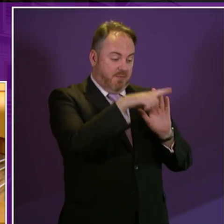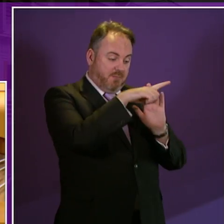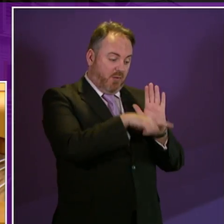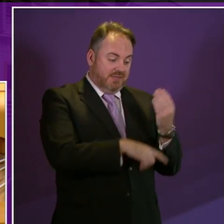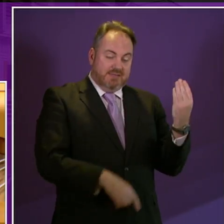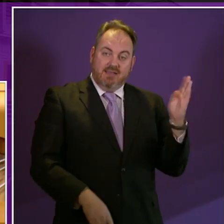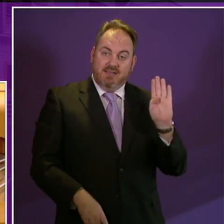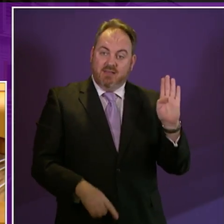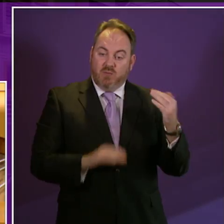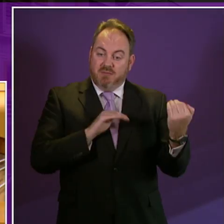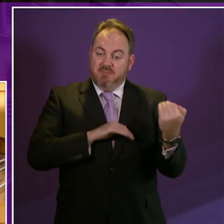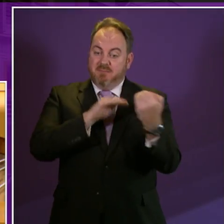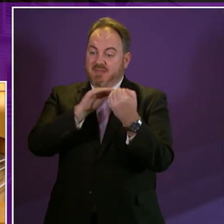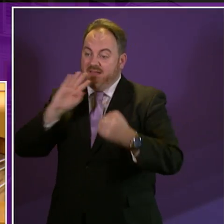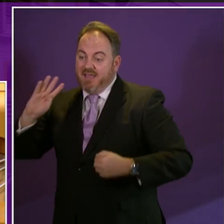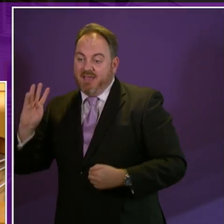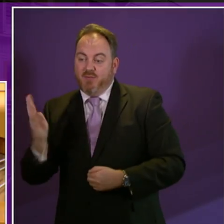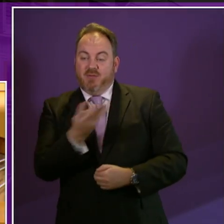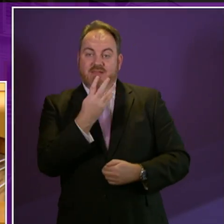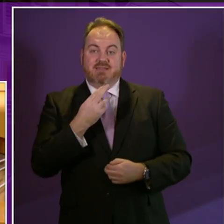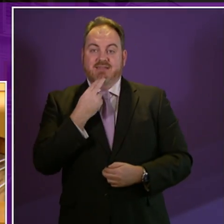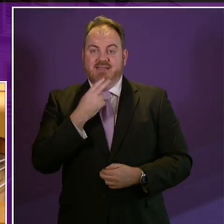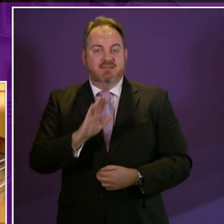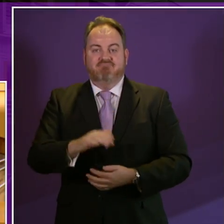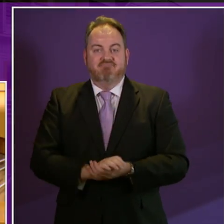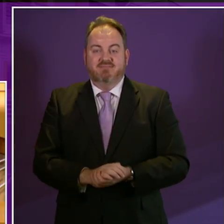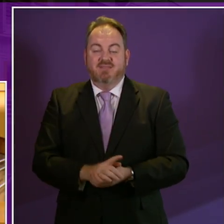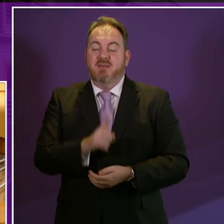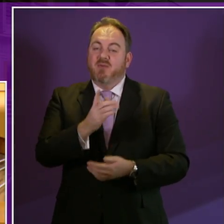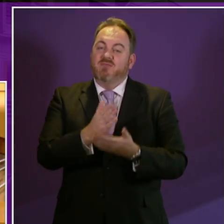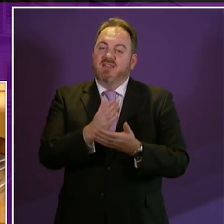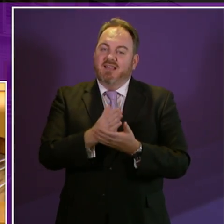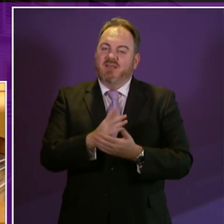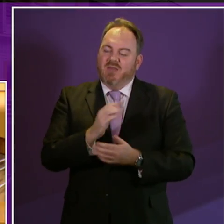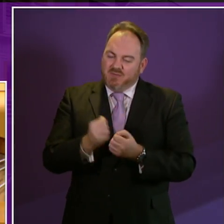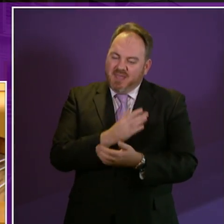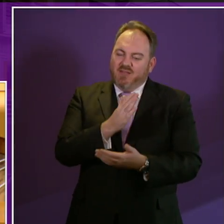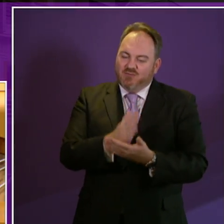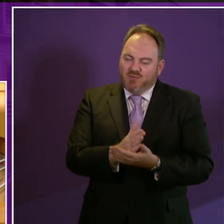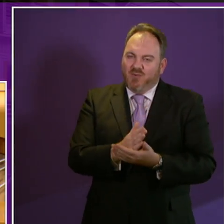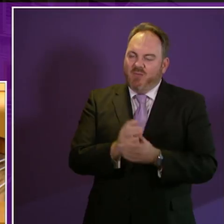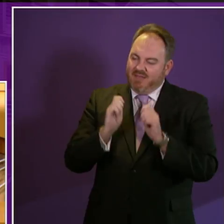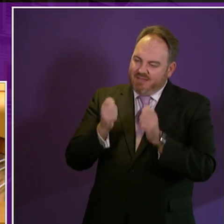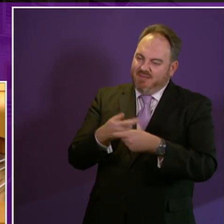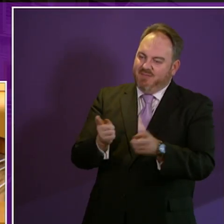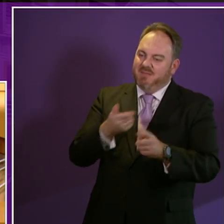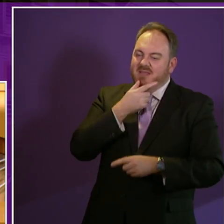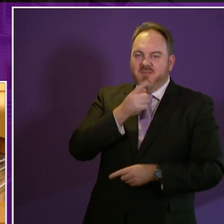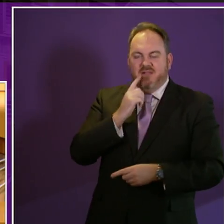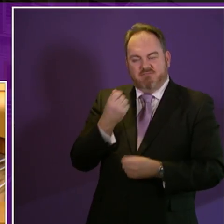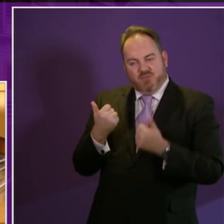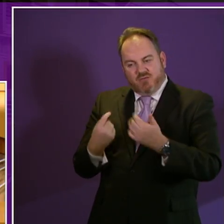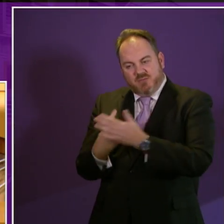But I welcome the Fairer Scotland report because its focus is on giving people the means and the opportunities to live as